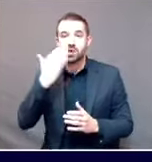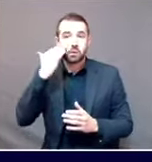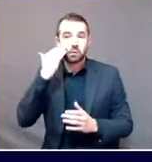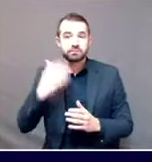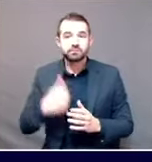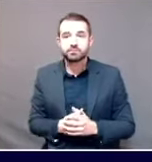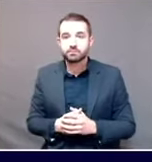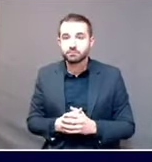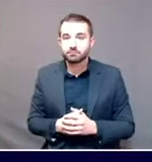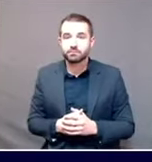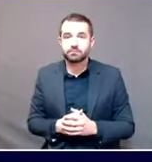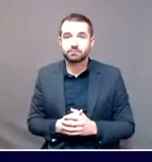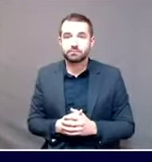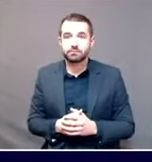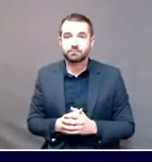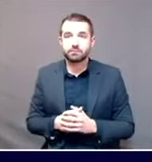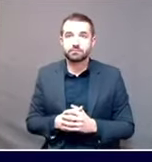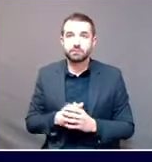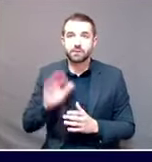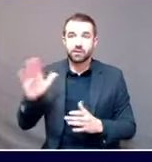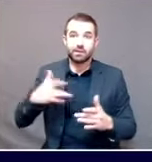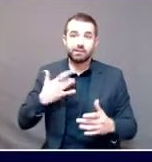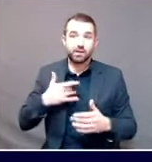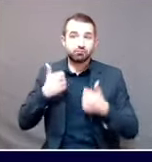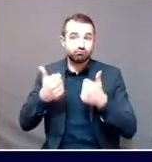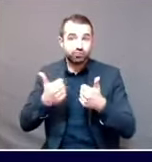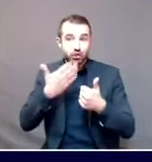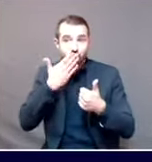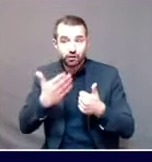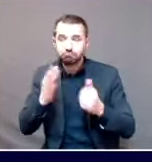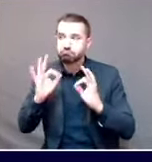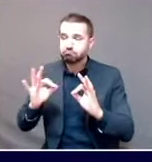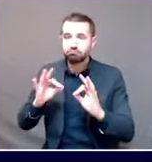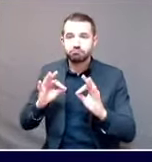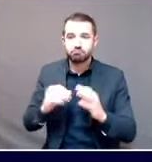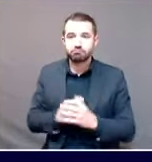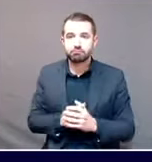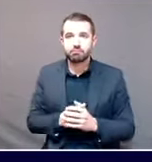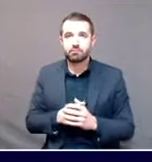experiencing any right now. We can extrapolate that from feeling great.